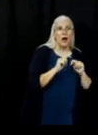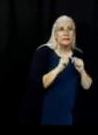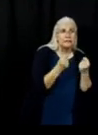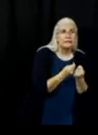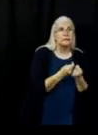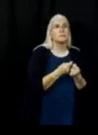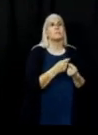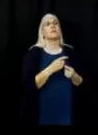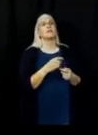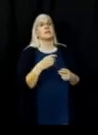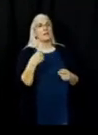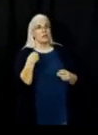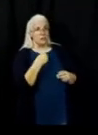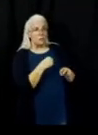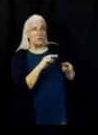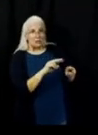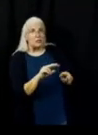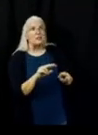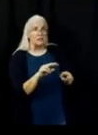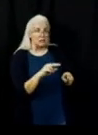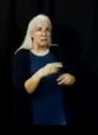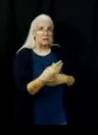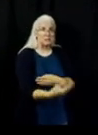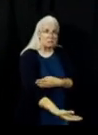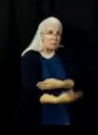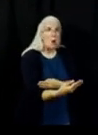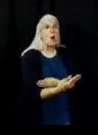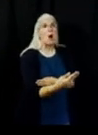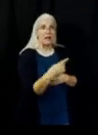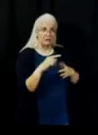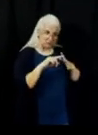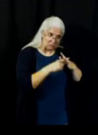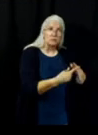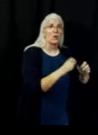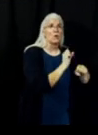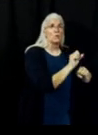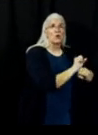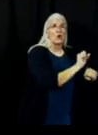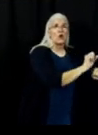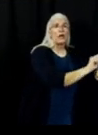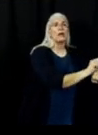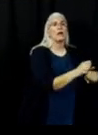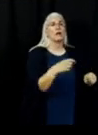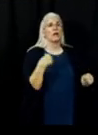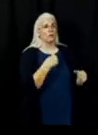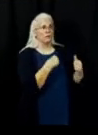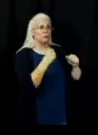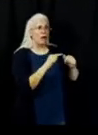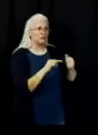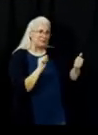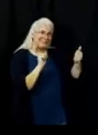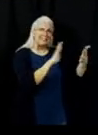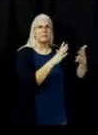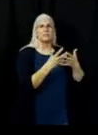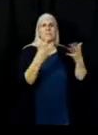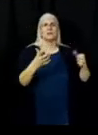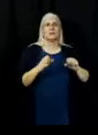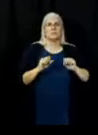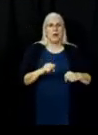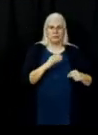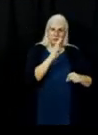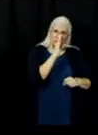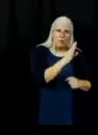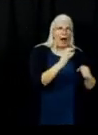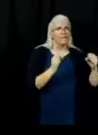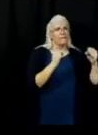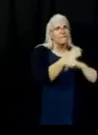the morning and continuing work. We're hoping to go direct as possible in that particular piece of the fire's edge there so we don't have to